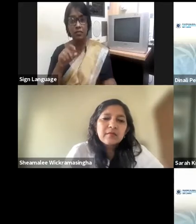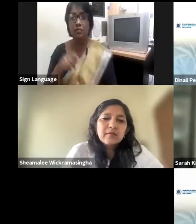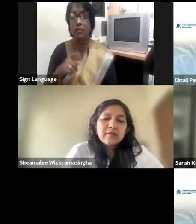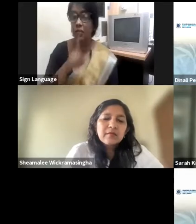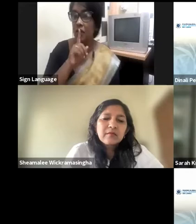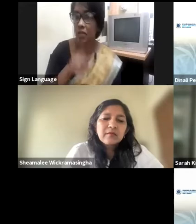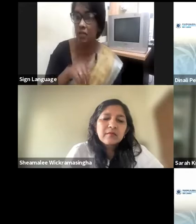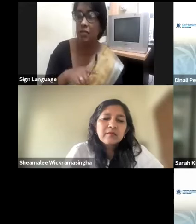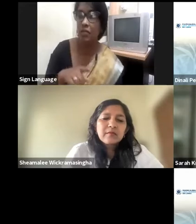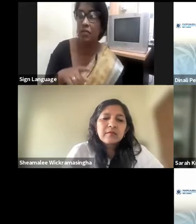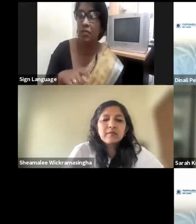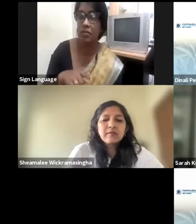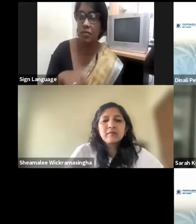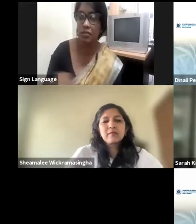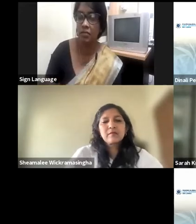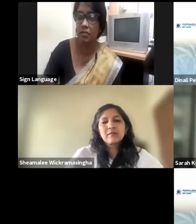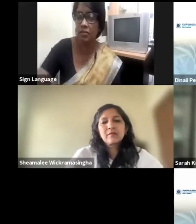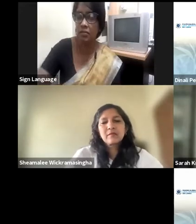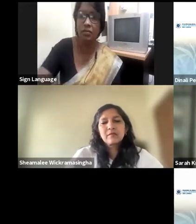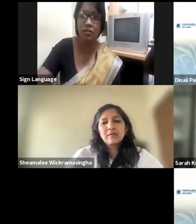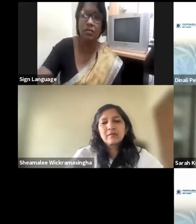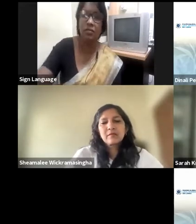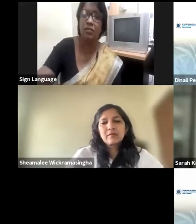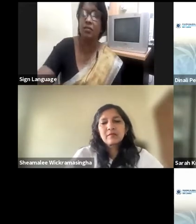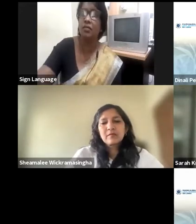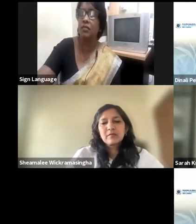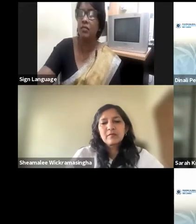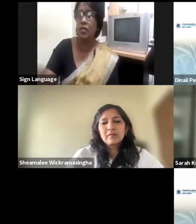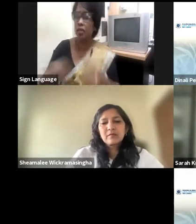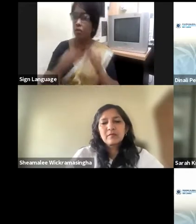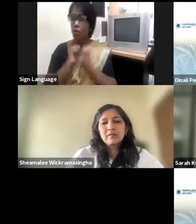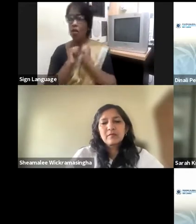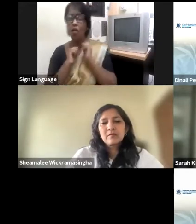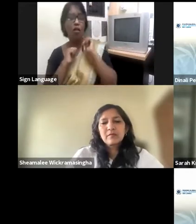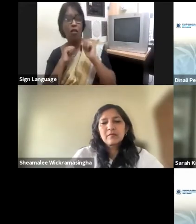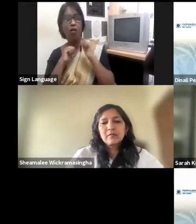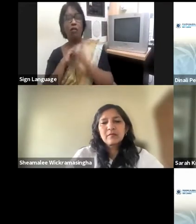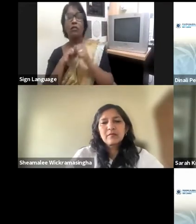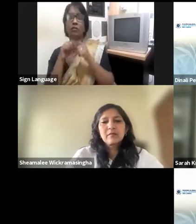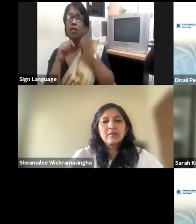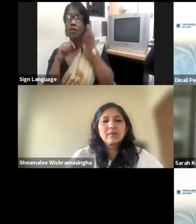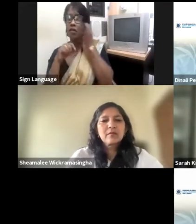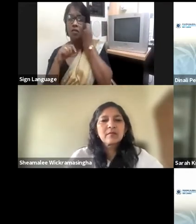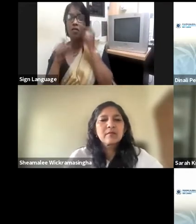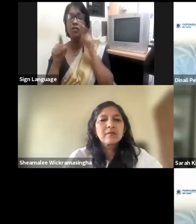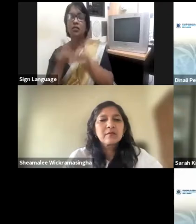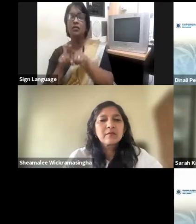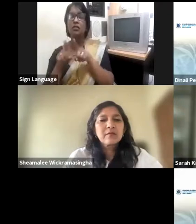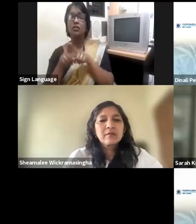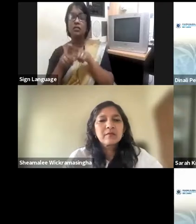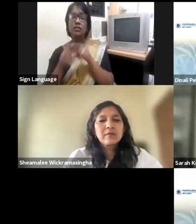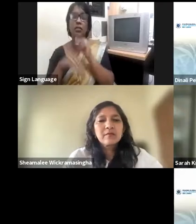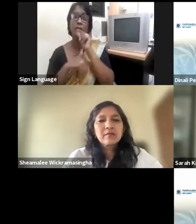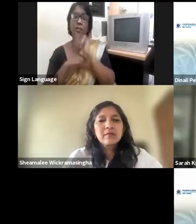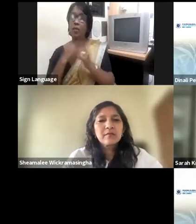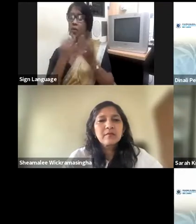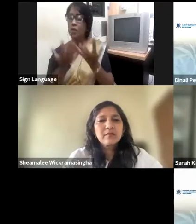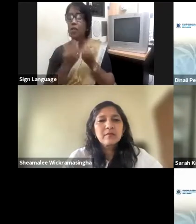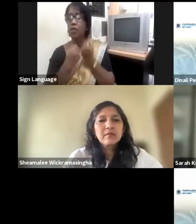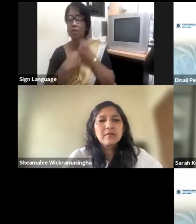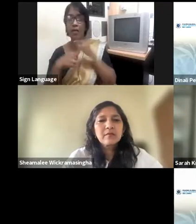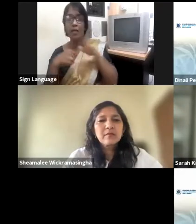what metrics or key performance indicators can be used